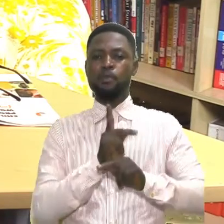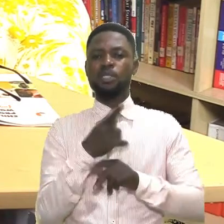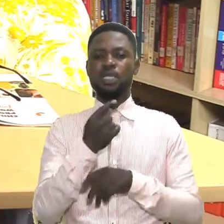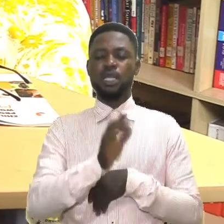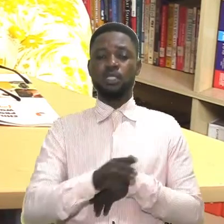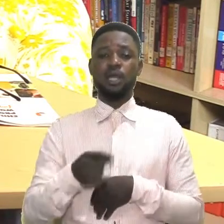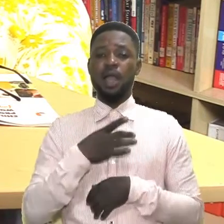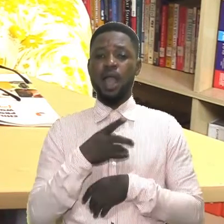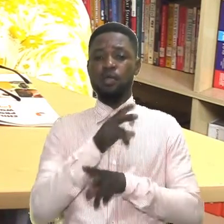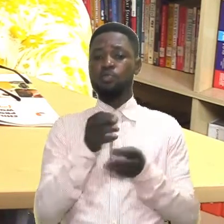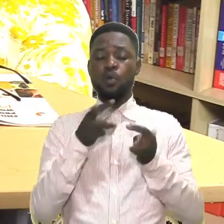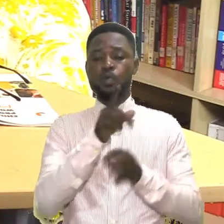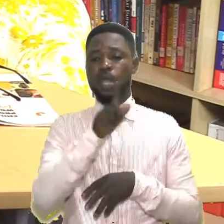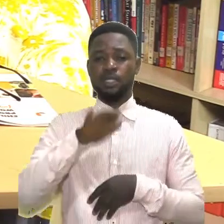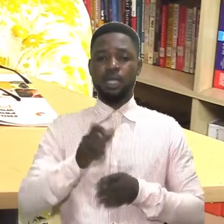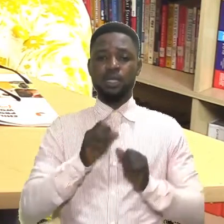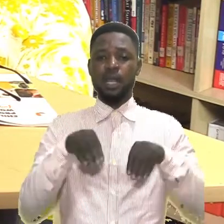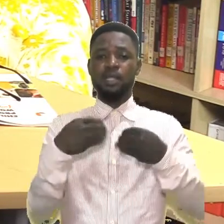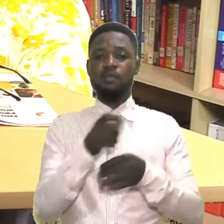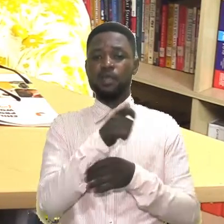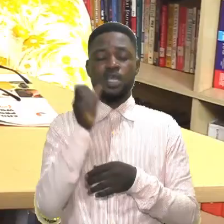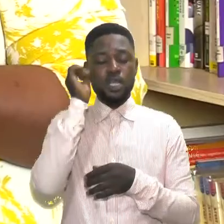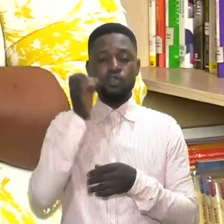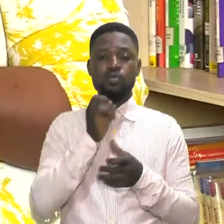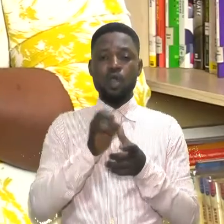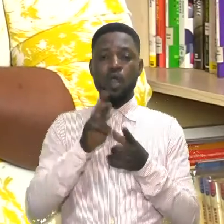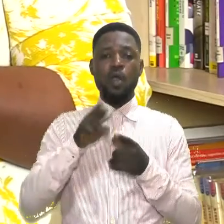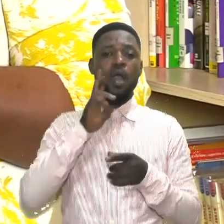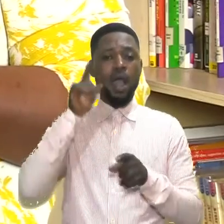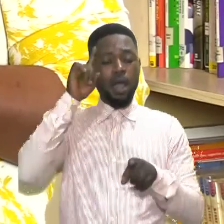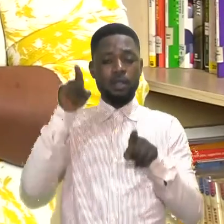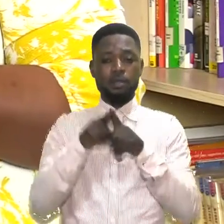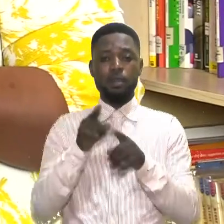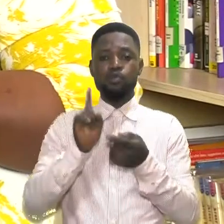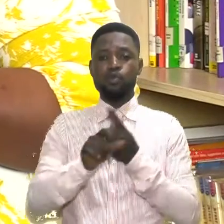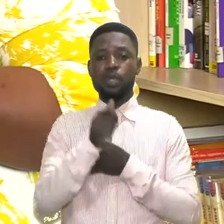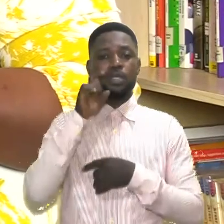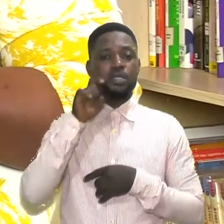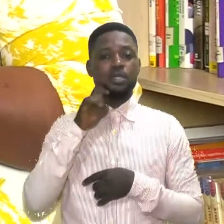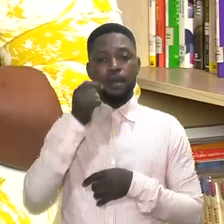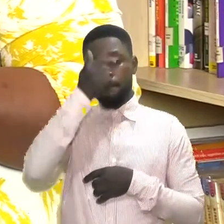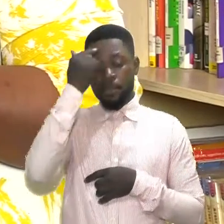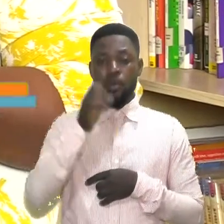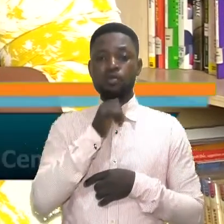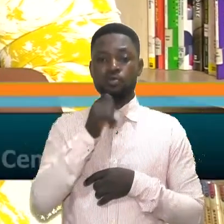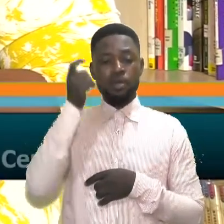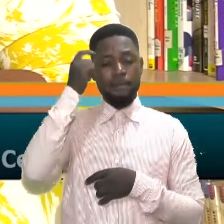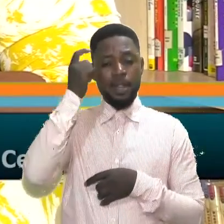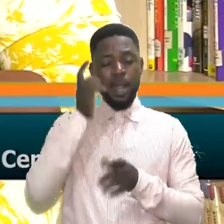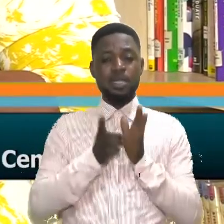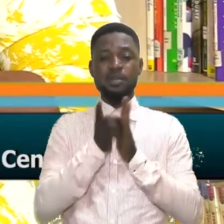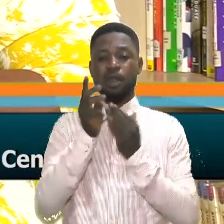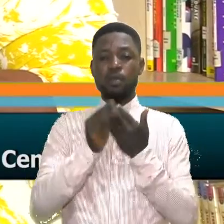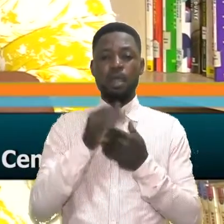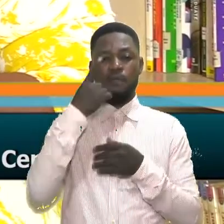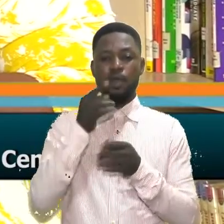to protect children. And there's no way a child can give his or her consent to a sexual activity because he's not yet mentally